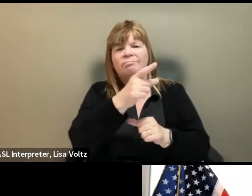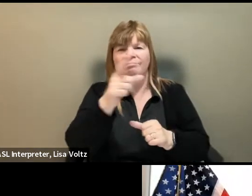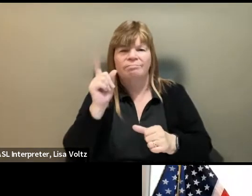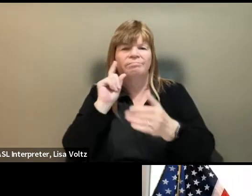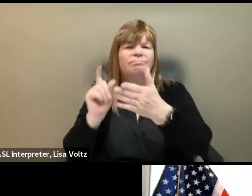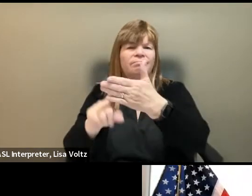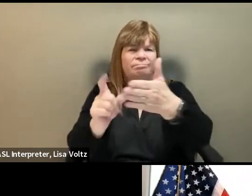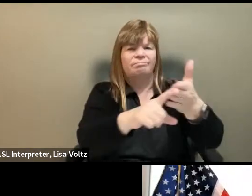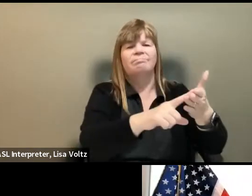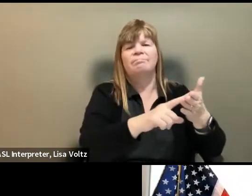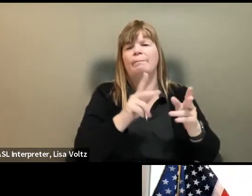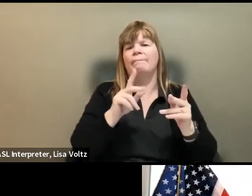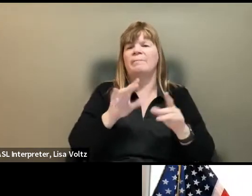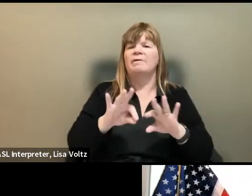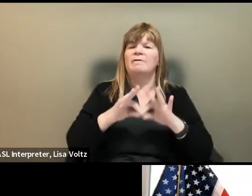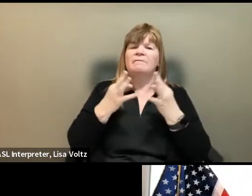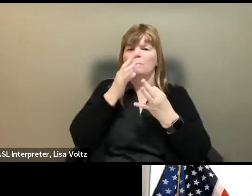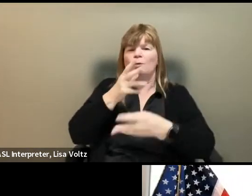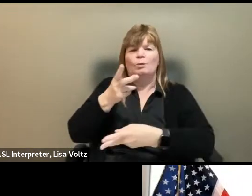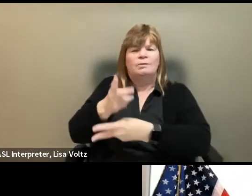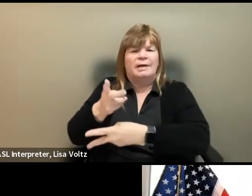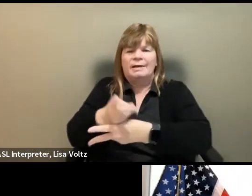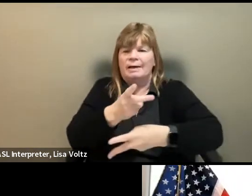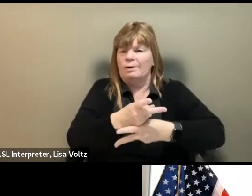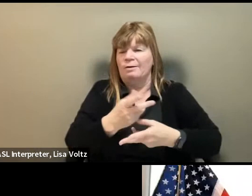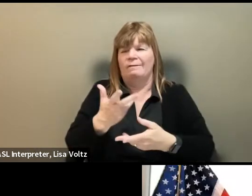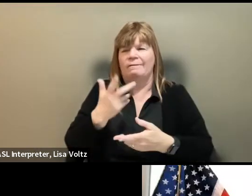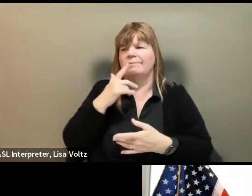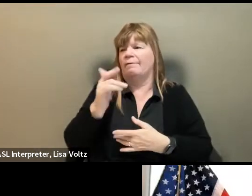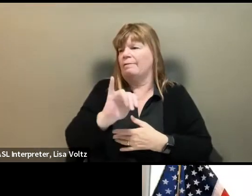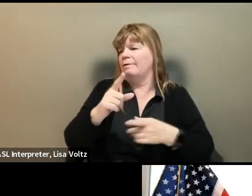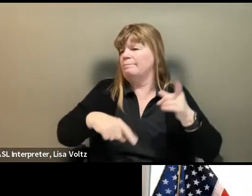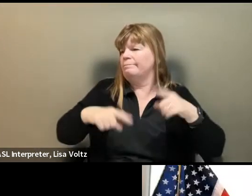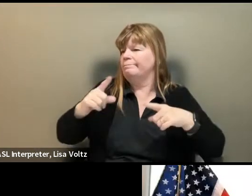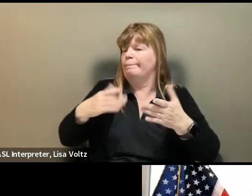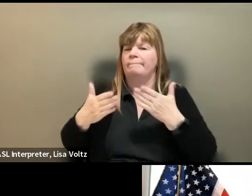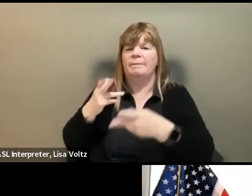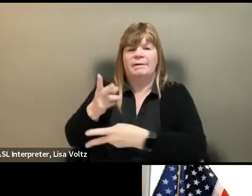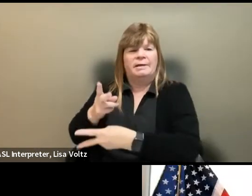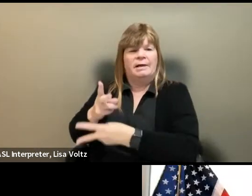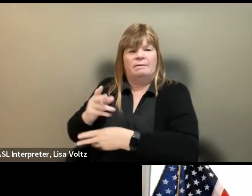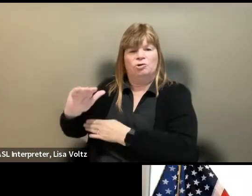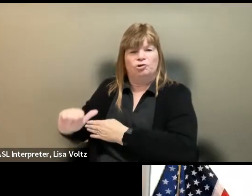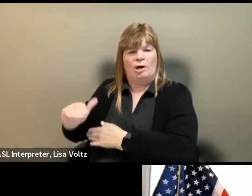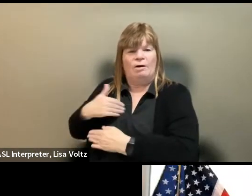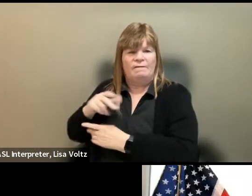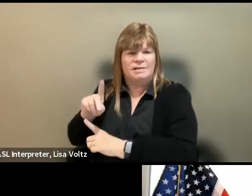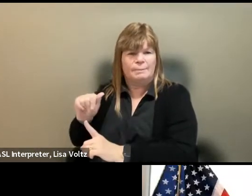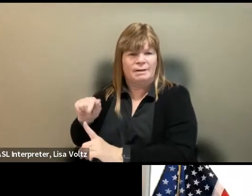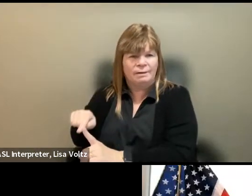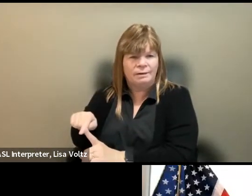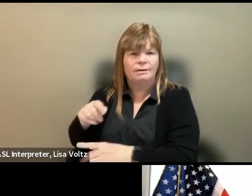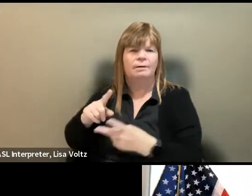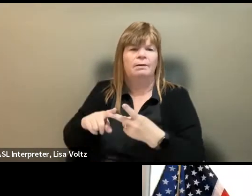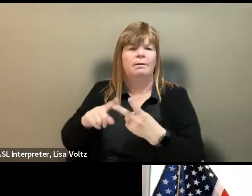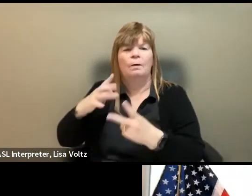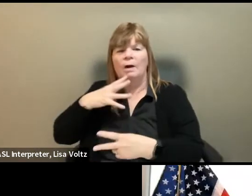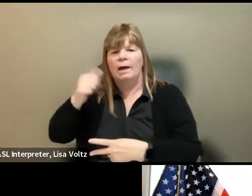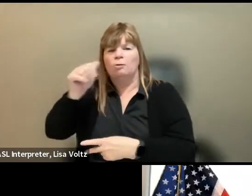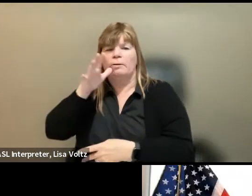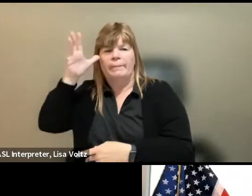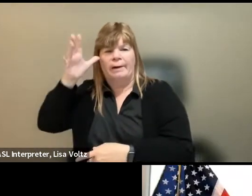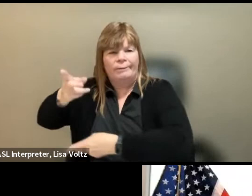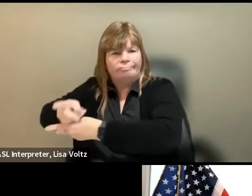helpline from family caregivers of all sorts, those who might be caring for a child with a disability, an elderly parent,